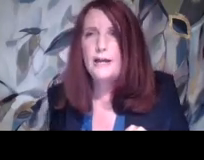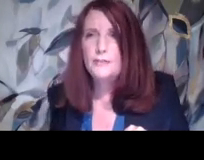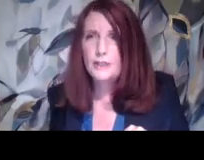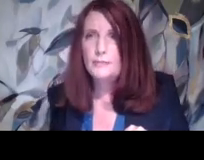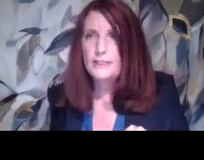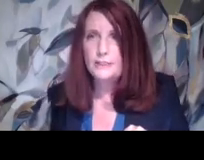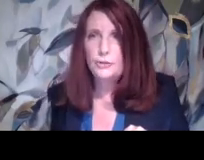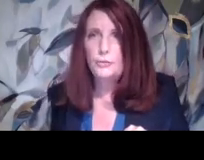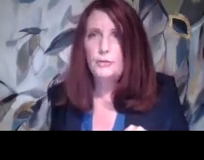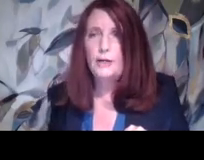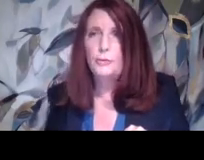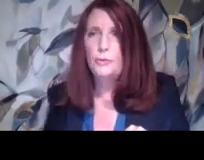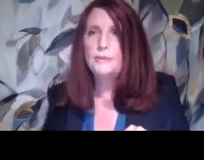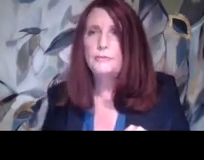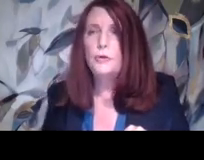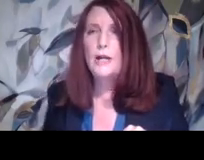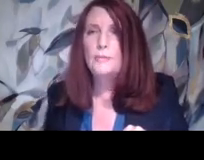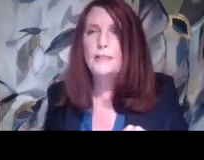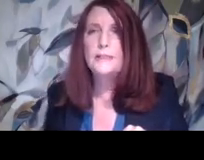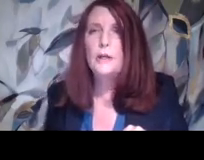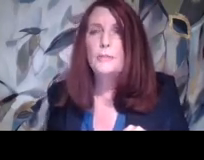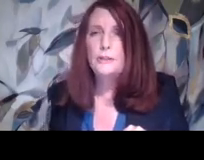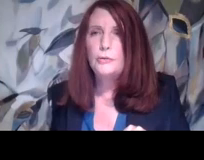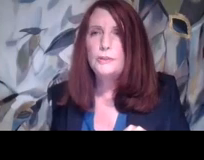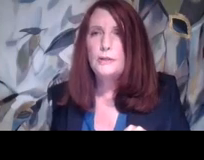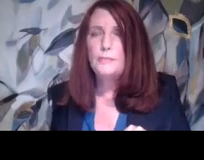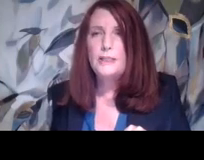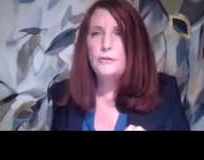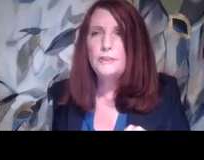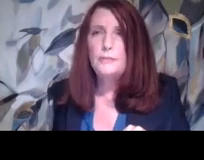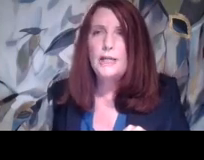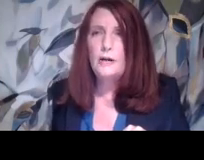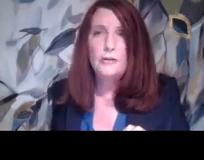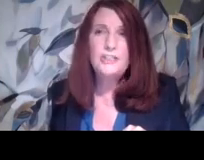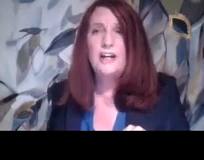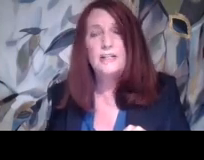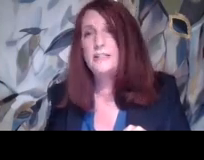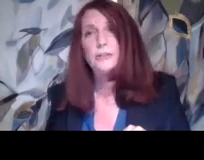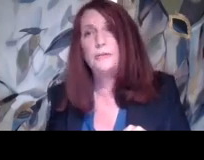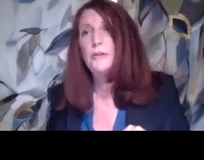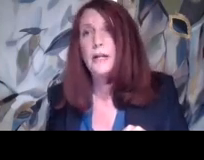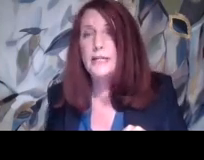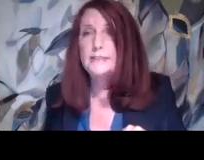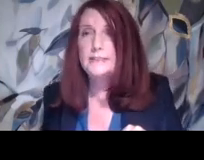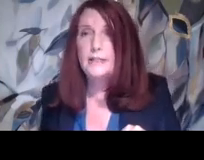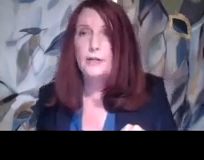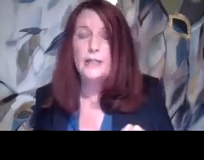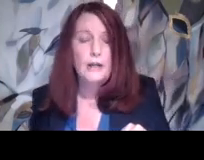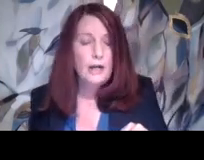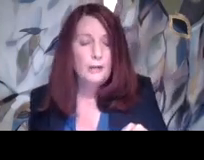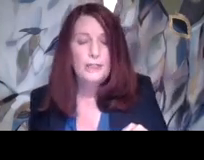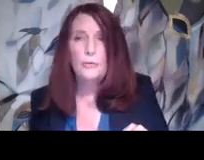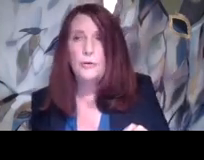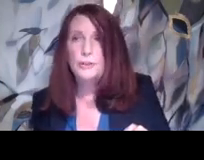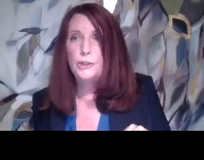allowed to have some essential, uh, rules and requirements, but those, but there are some that are just not essential. They're not necessary,